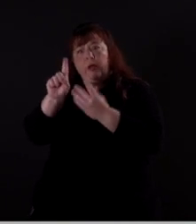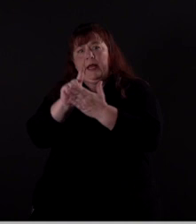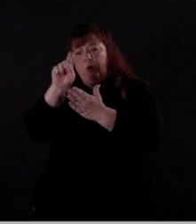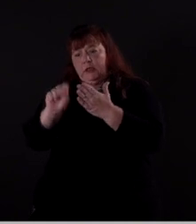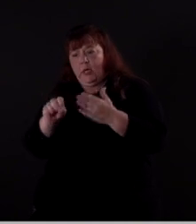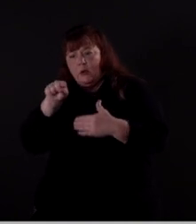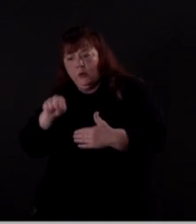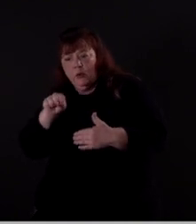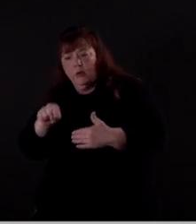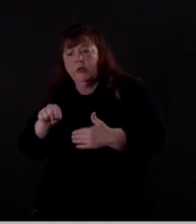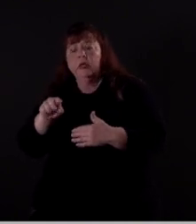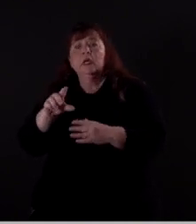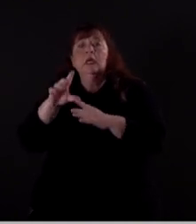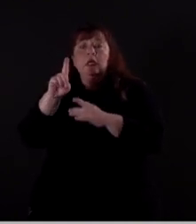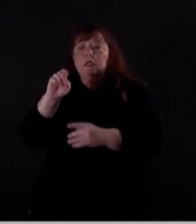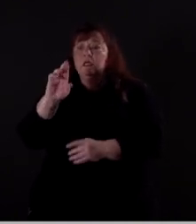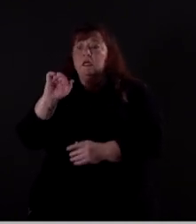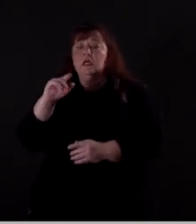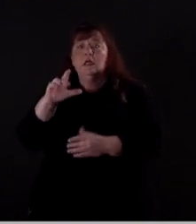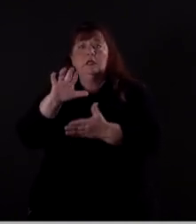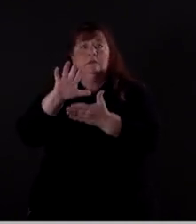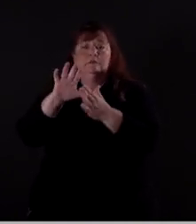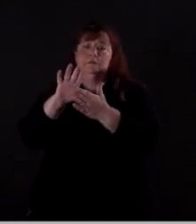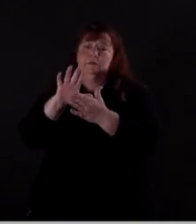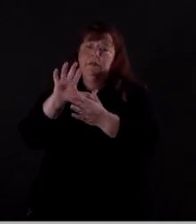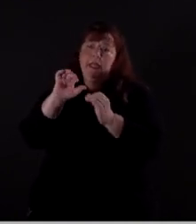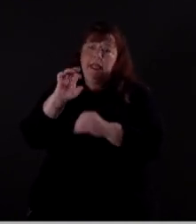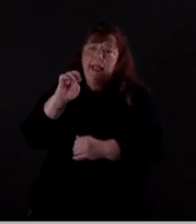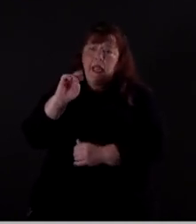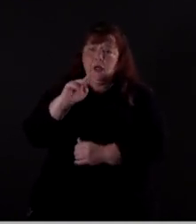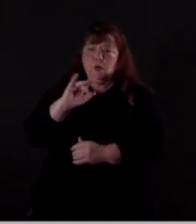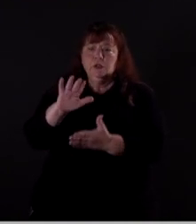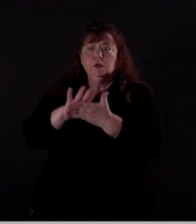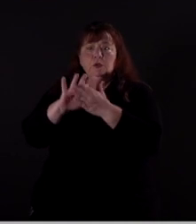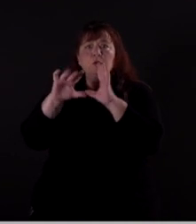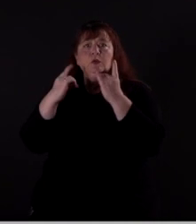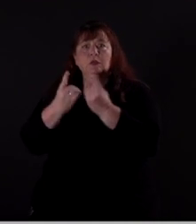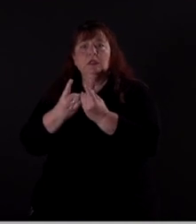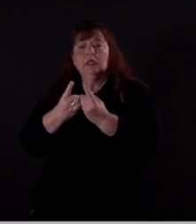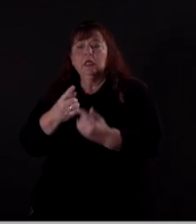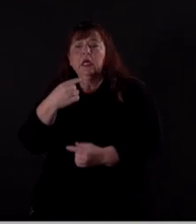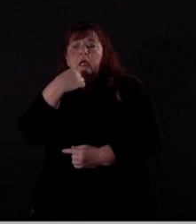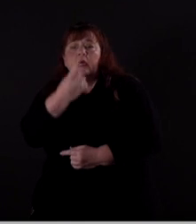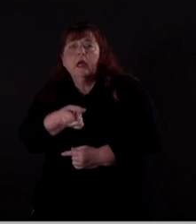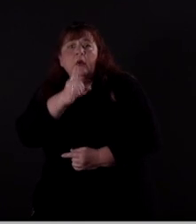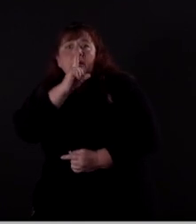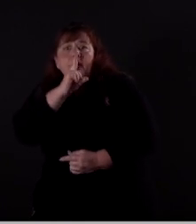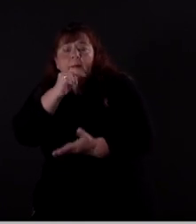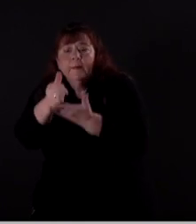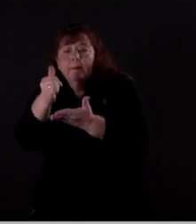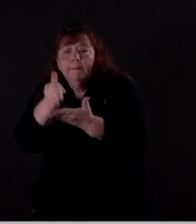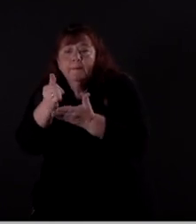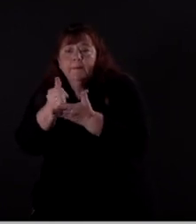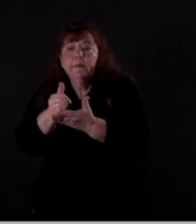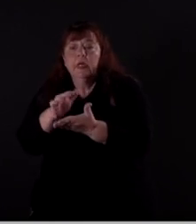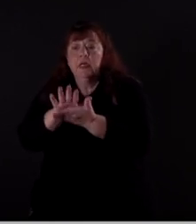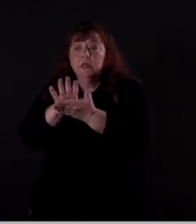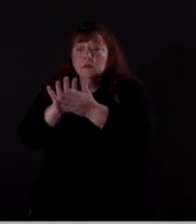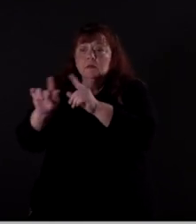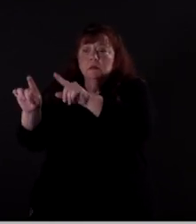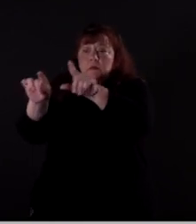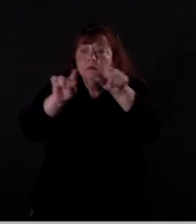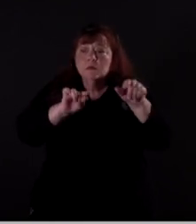of the Douglas County School District's Department of Safety and Security, which aggregates anonymous tips, communicates with various campuses around the district,